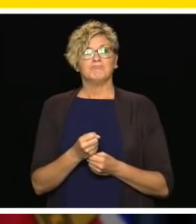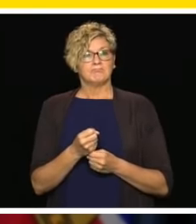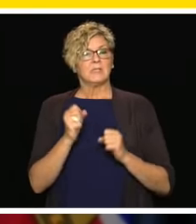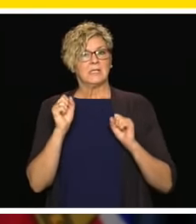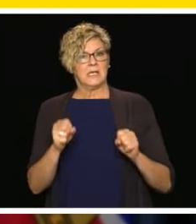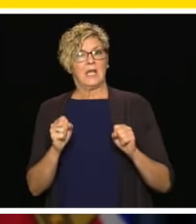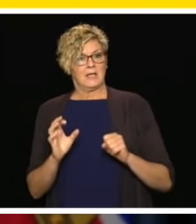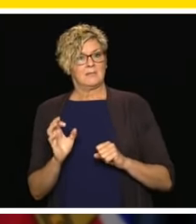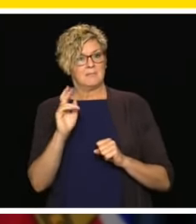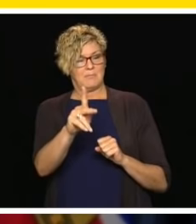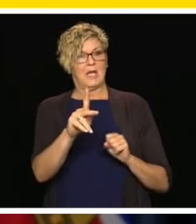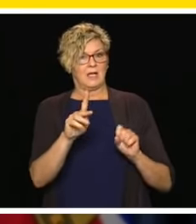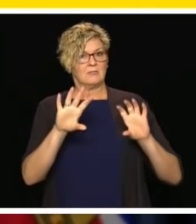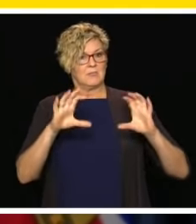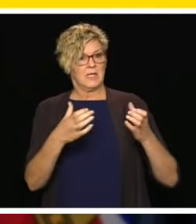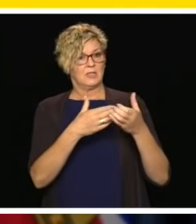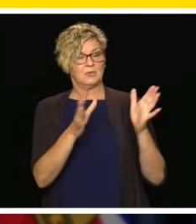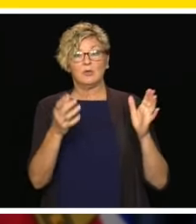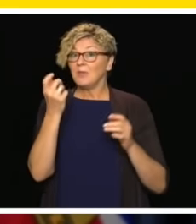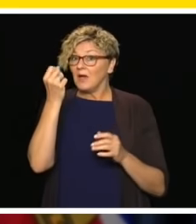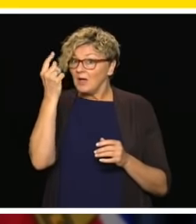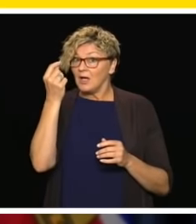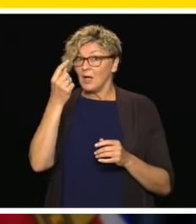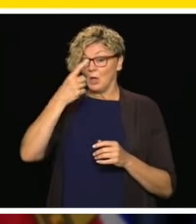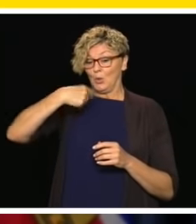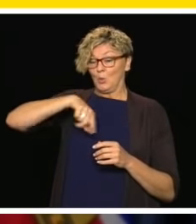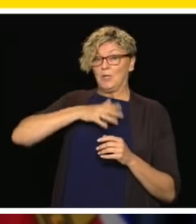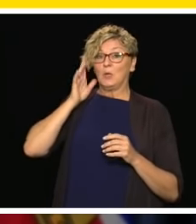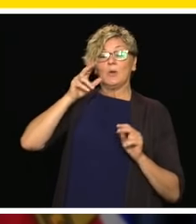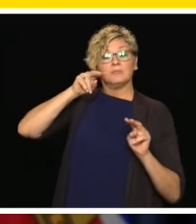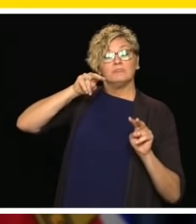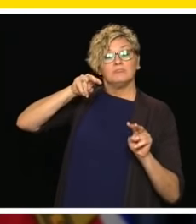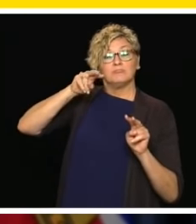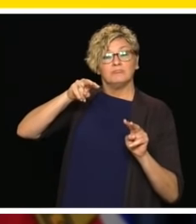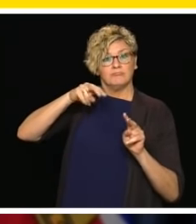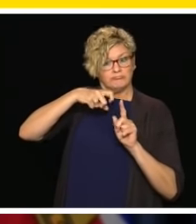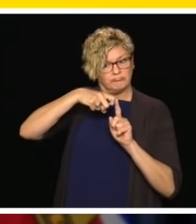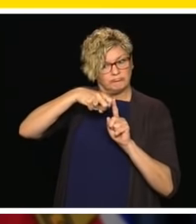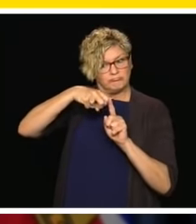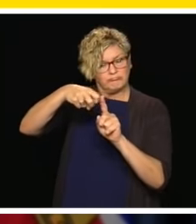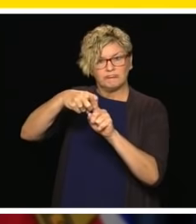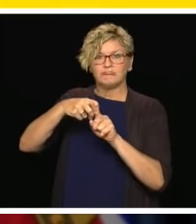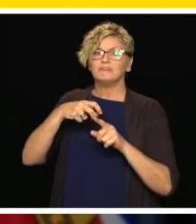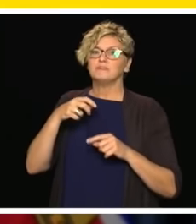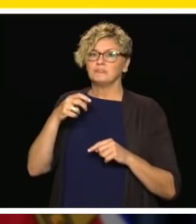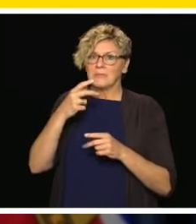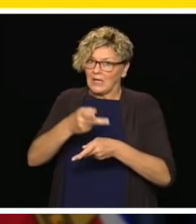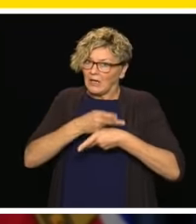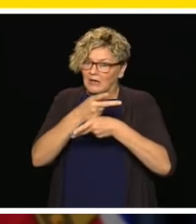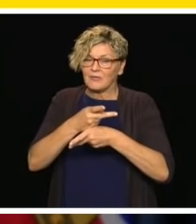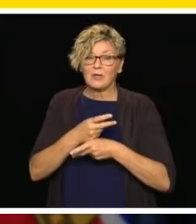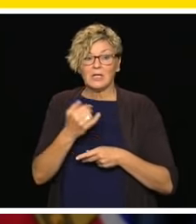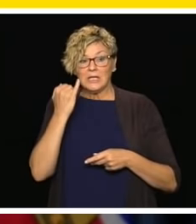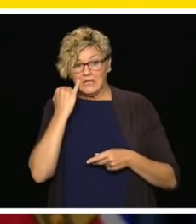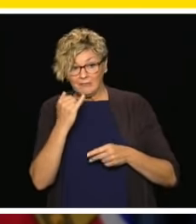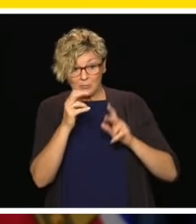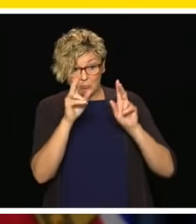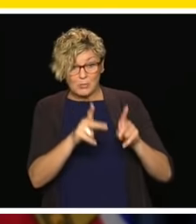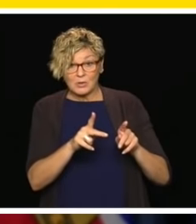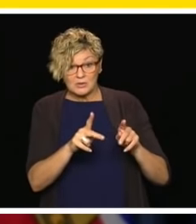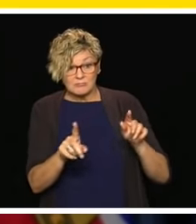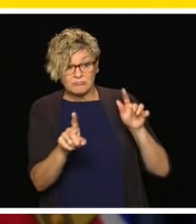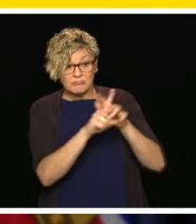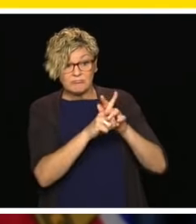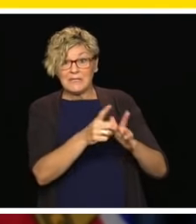monitoring this situation in schools and daycares very closely. If someone does become ill, we have a comprehensive